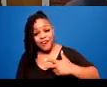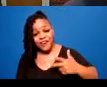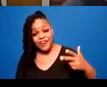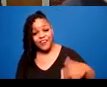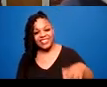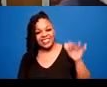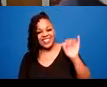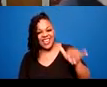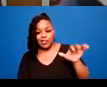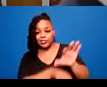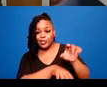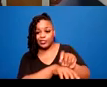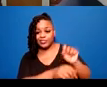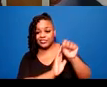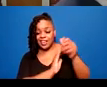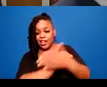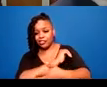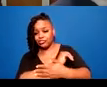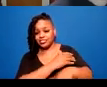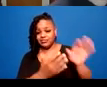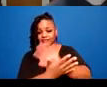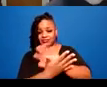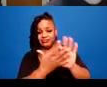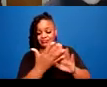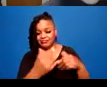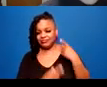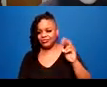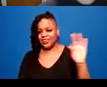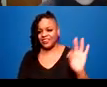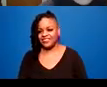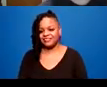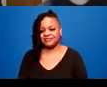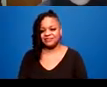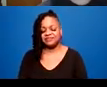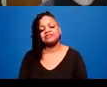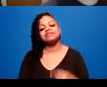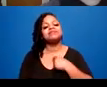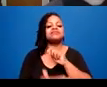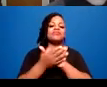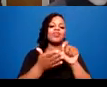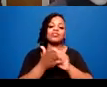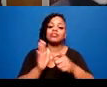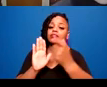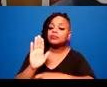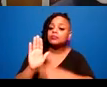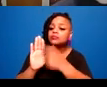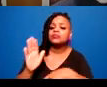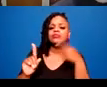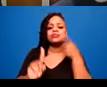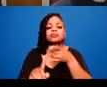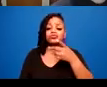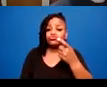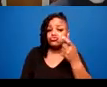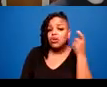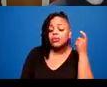Writes publications around race, trauma and transformative justice and de-escalation, focusing on building resilience of